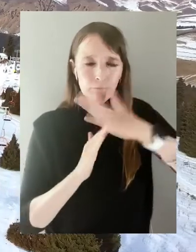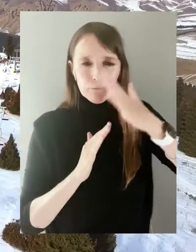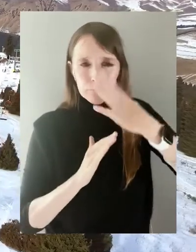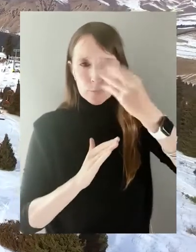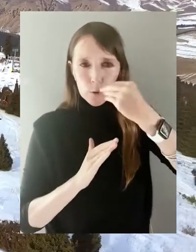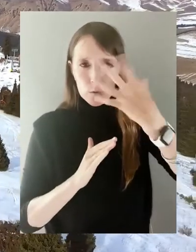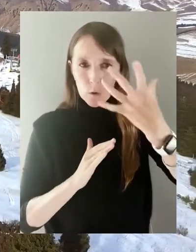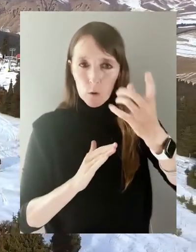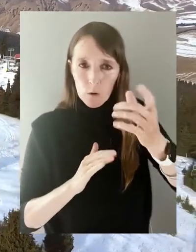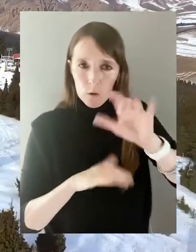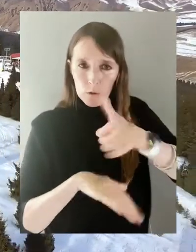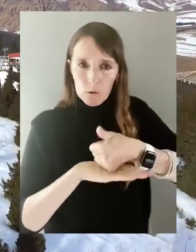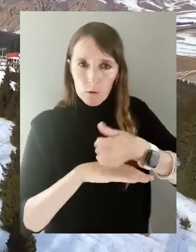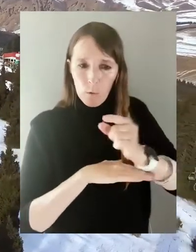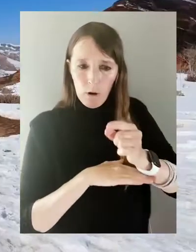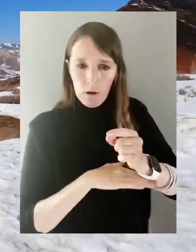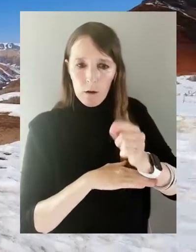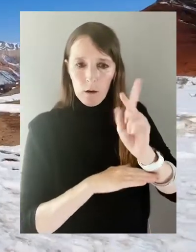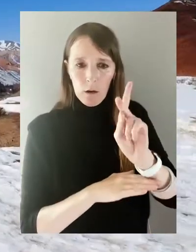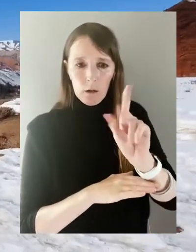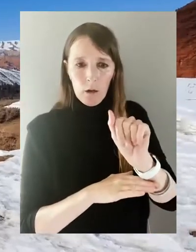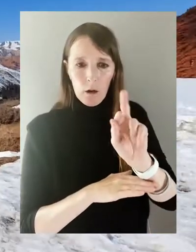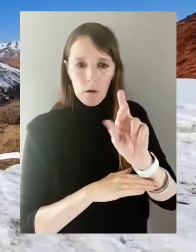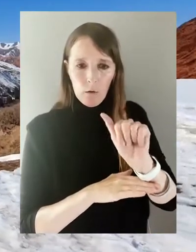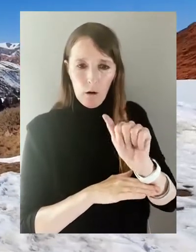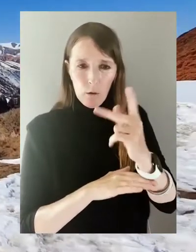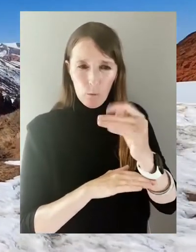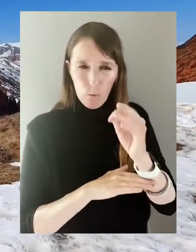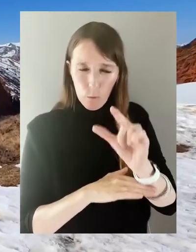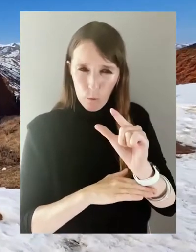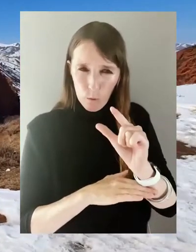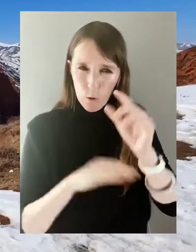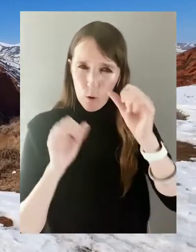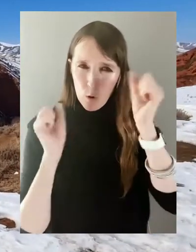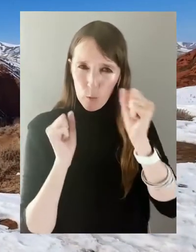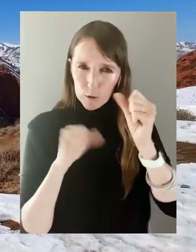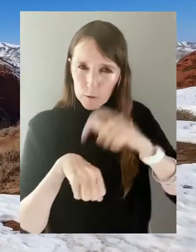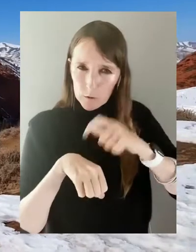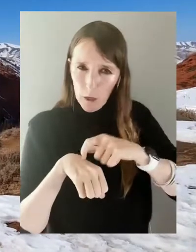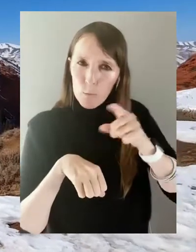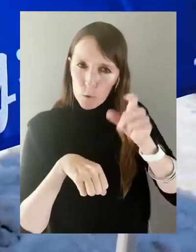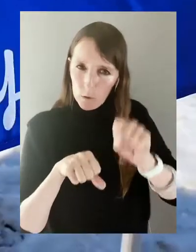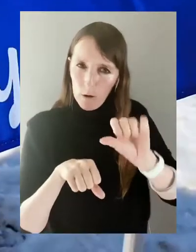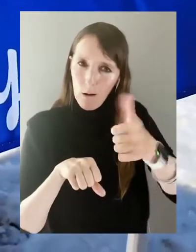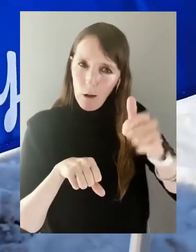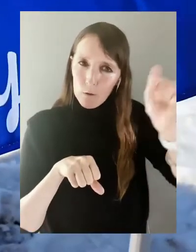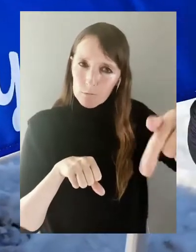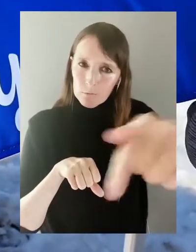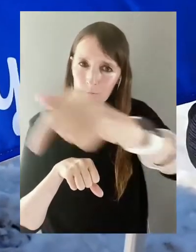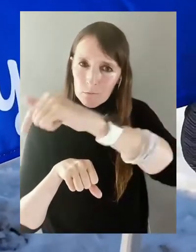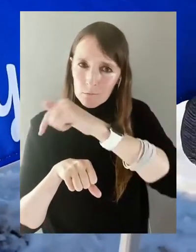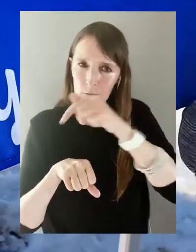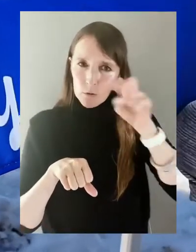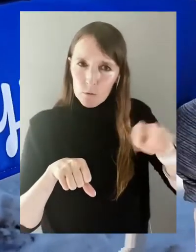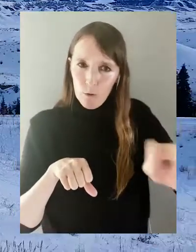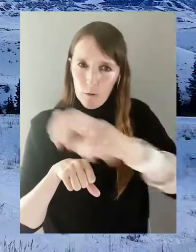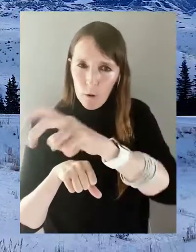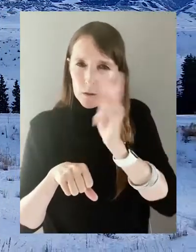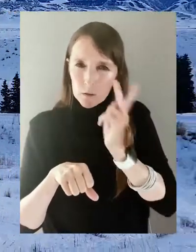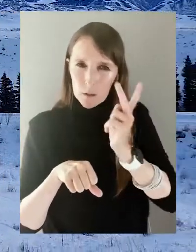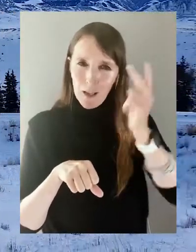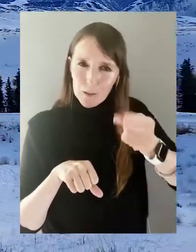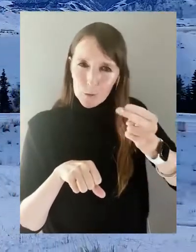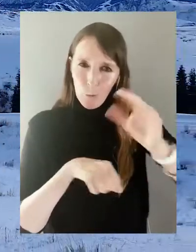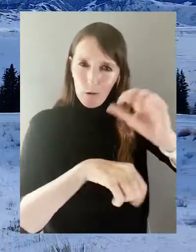beautiful of them is located near Karakol. In winter, you can also travel to other parts of Kyrgyzstan and visit historical